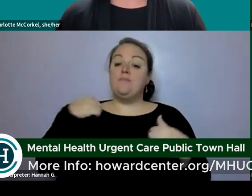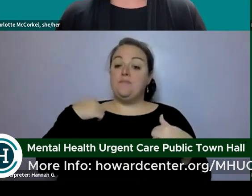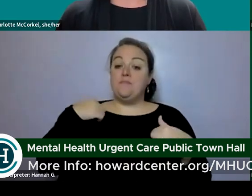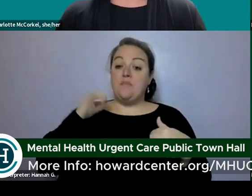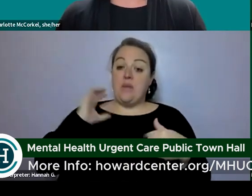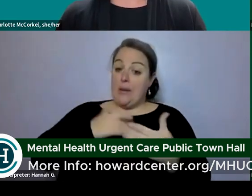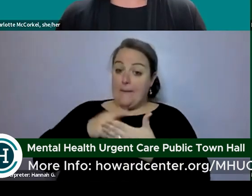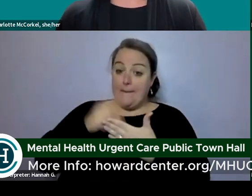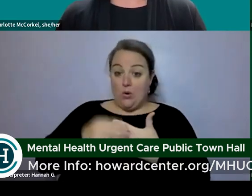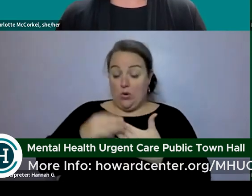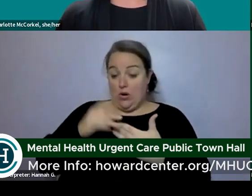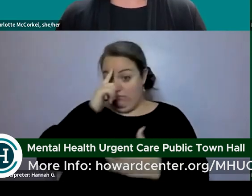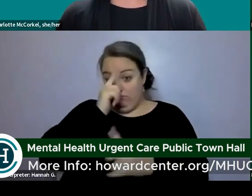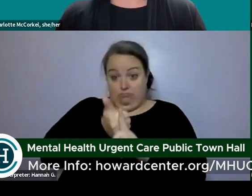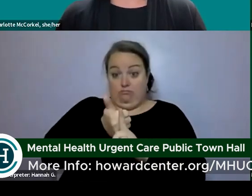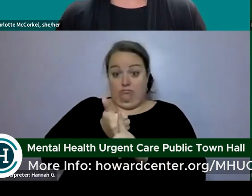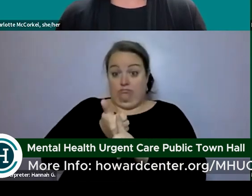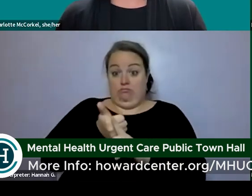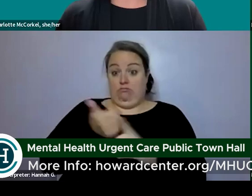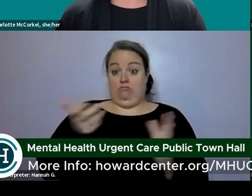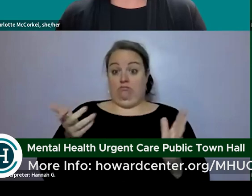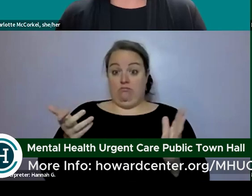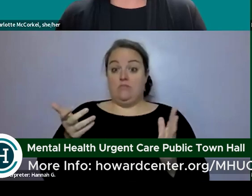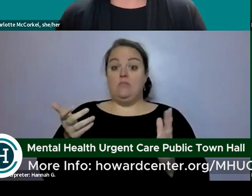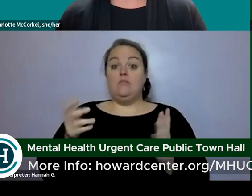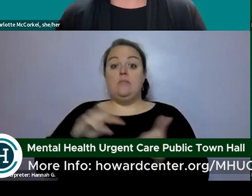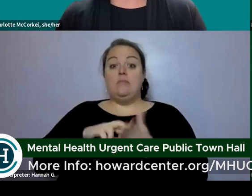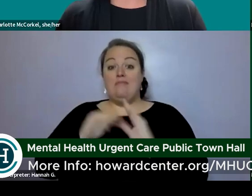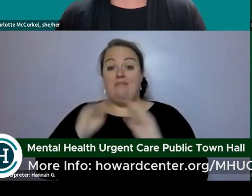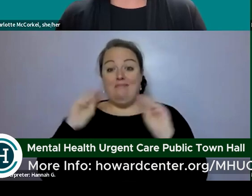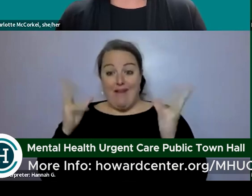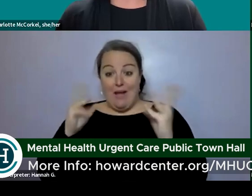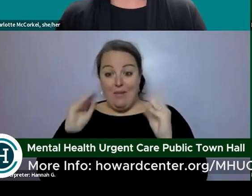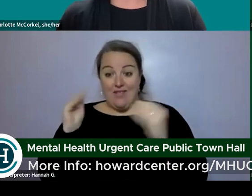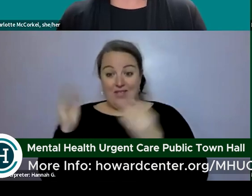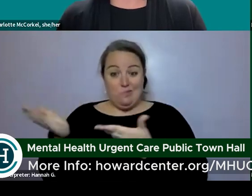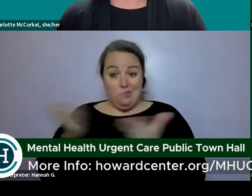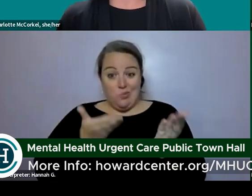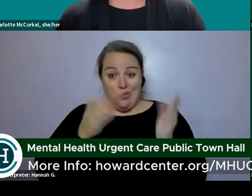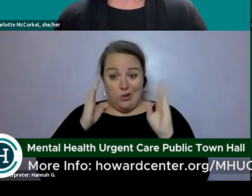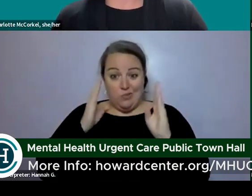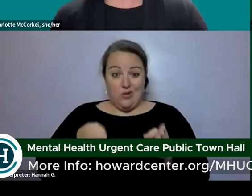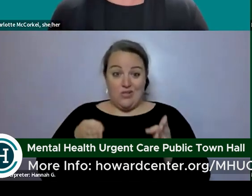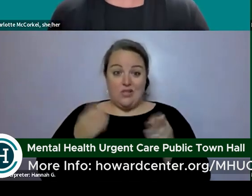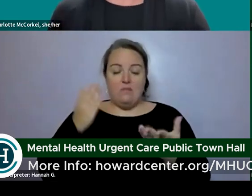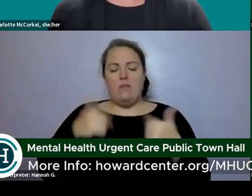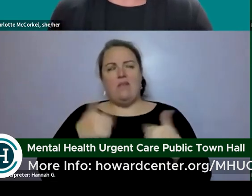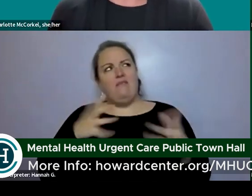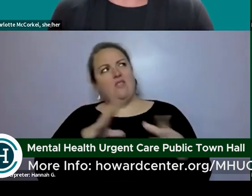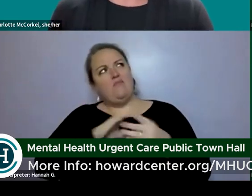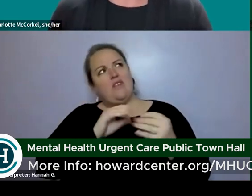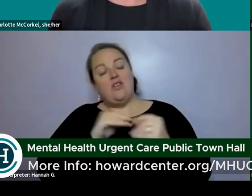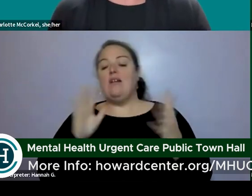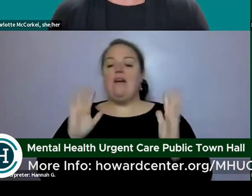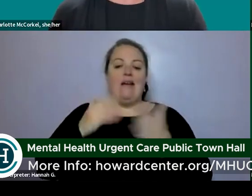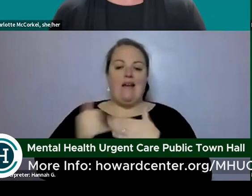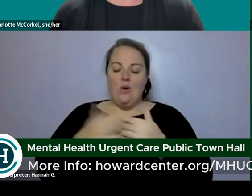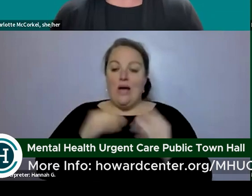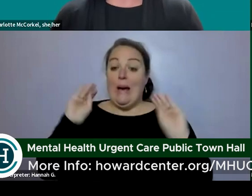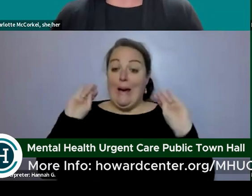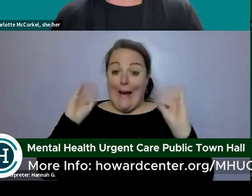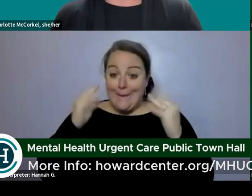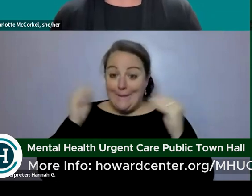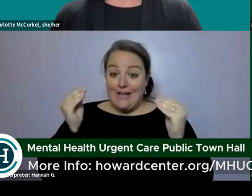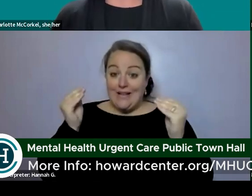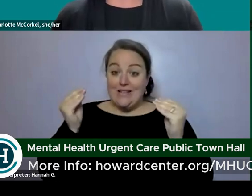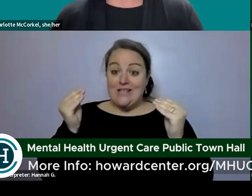to begin with so as maureen mentioned an ambulance can't bring someone or maybe i mentioned this but in either way an ambulance can't bring